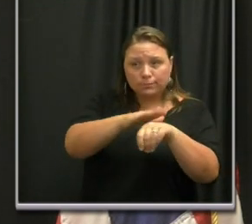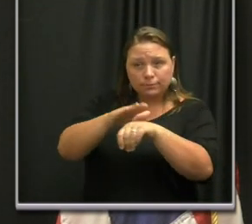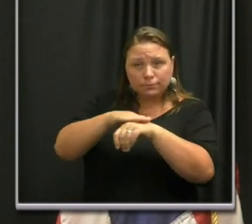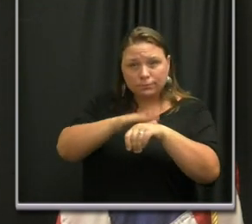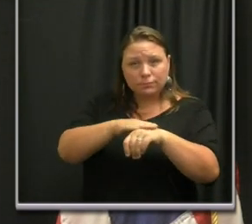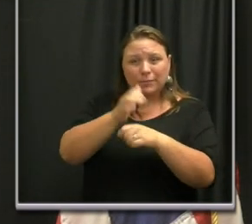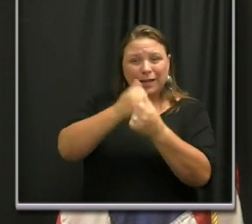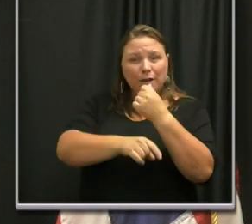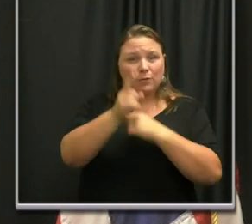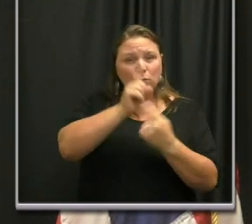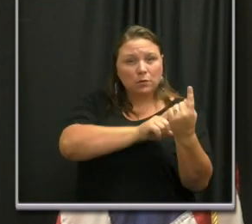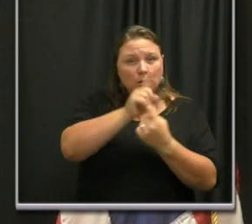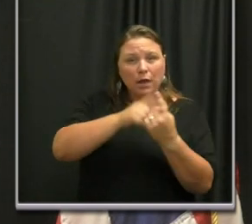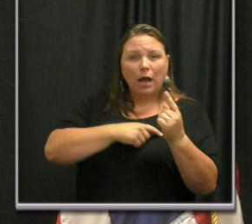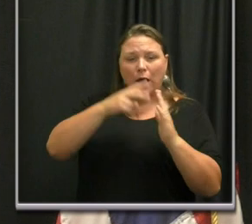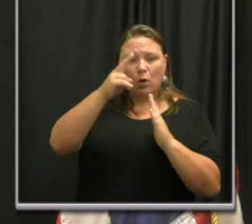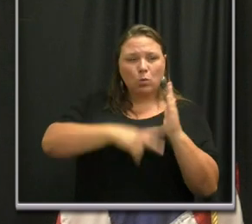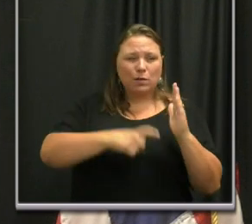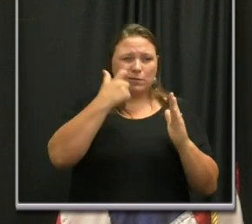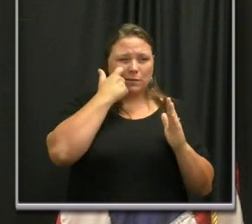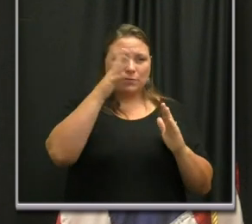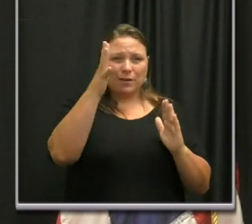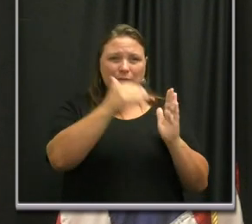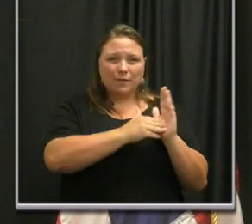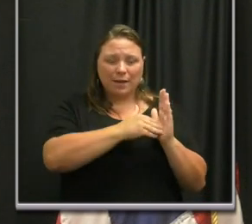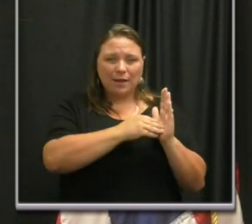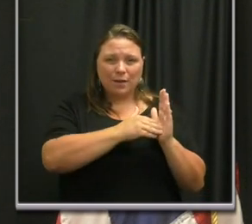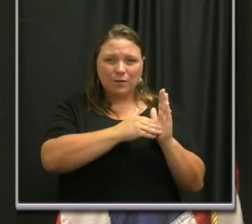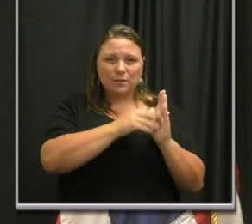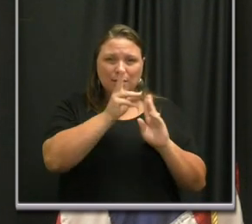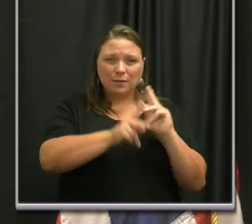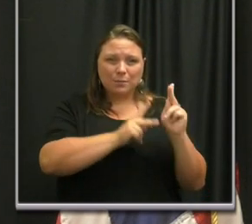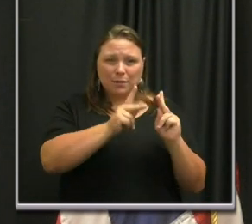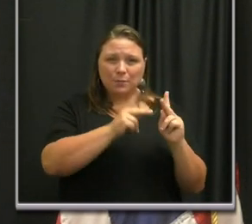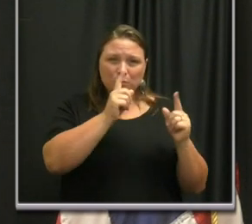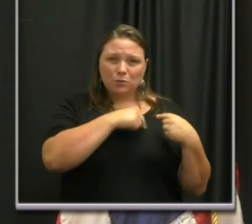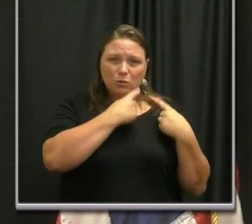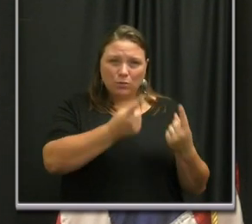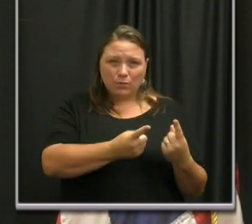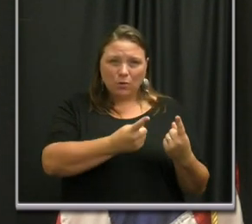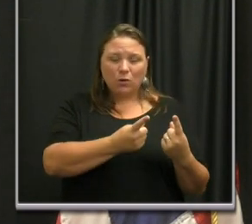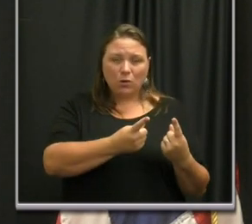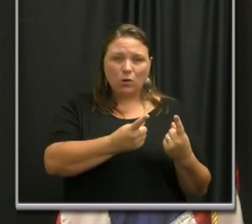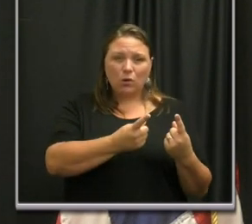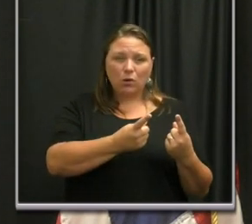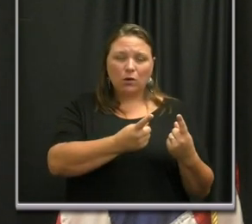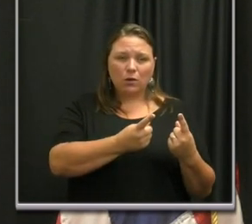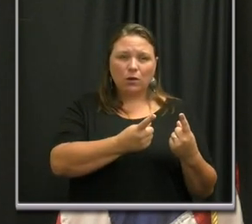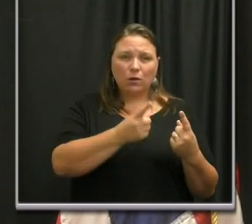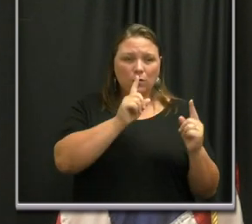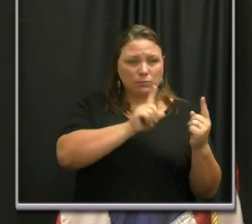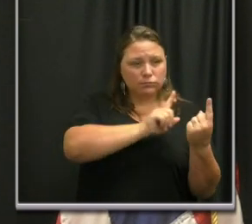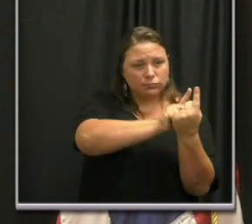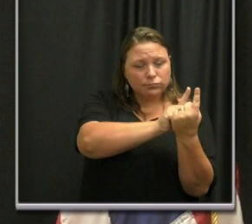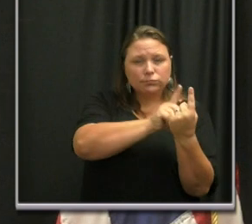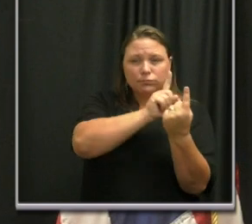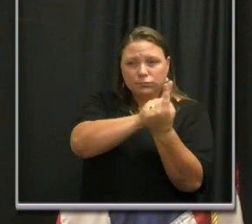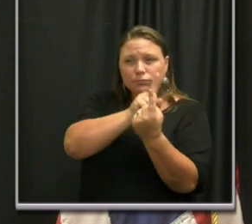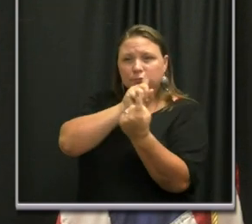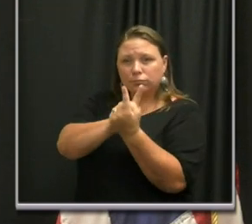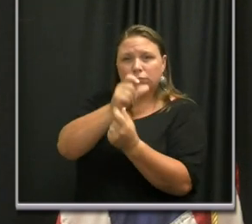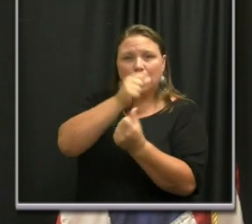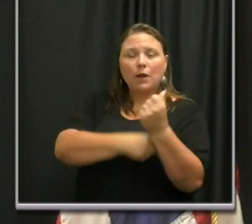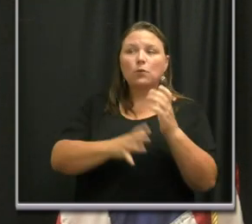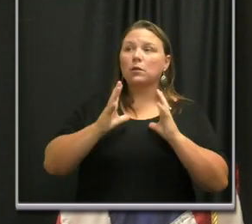like everyone they've encountered, I think I read somewhere over 5,000 people thus far have been approached by the police. Everyone's been